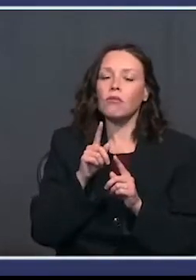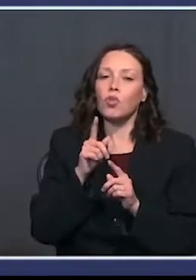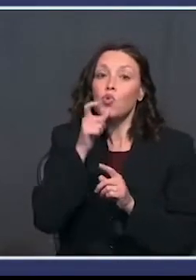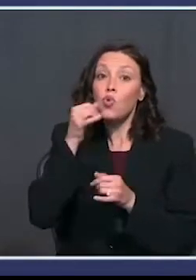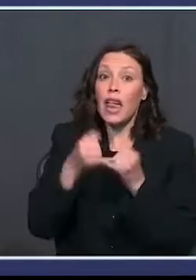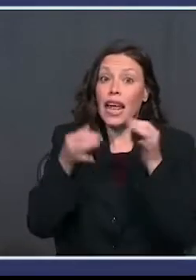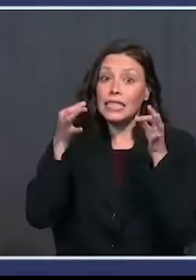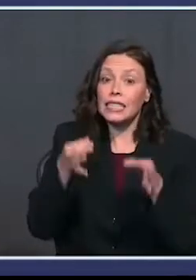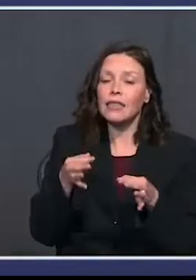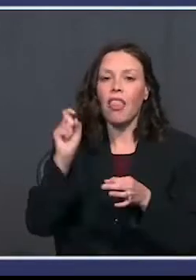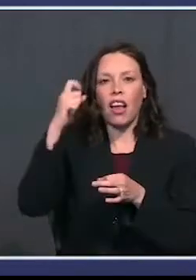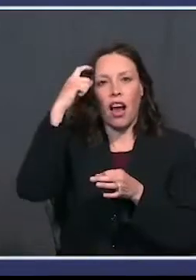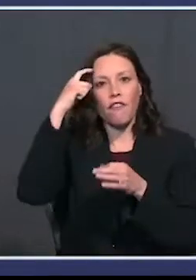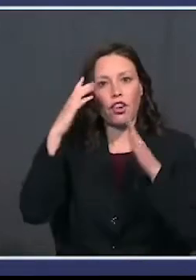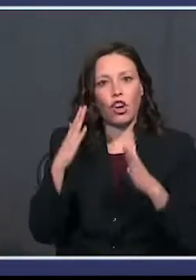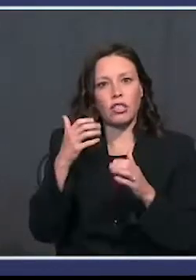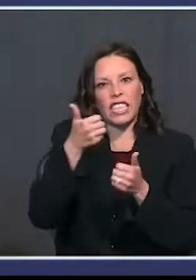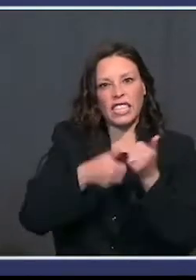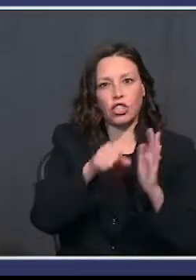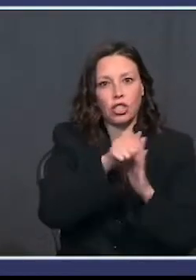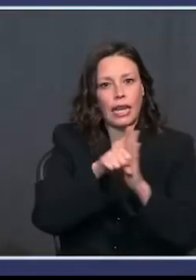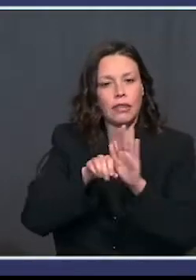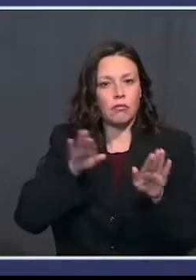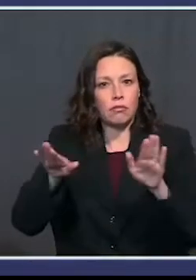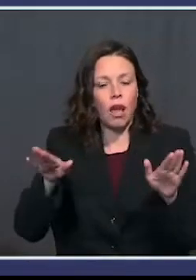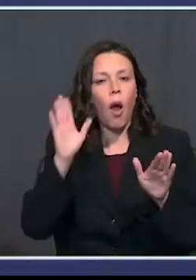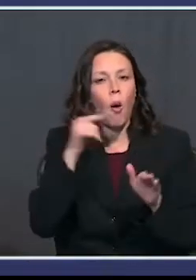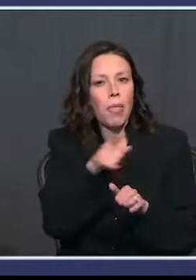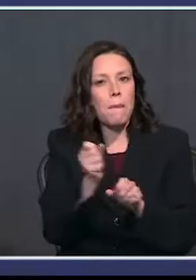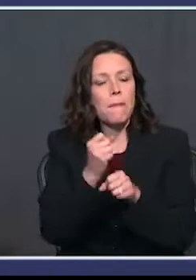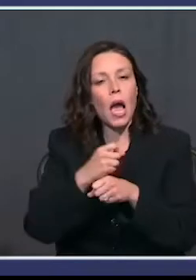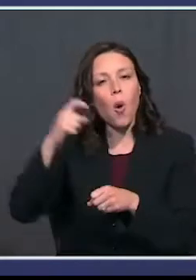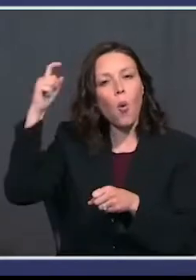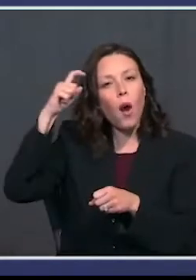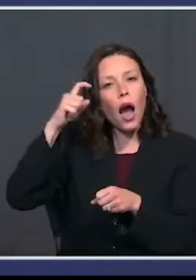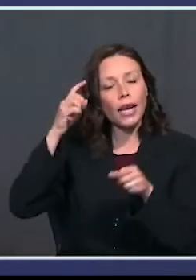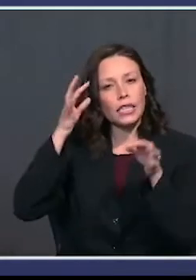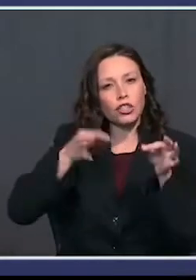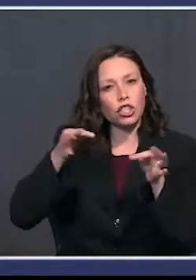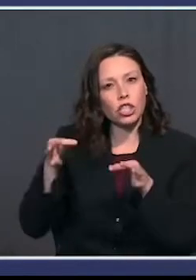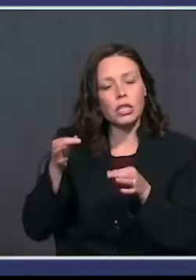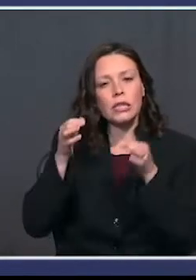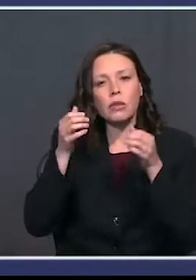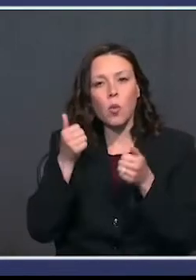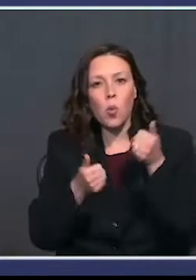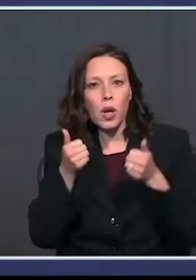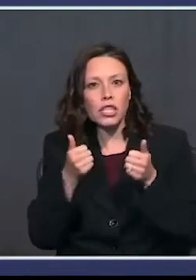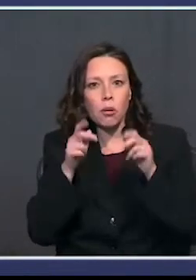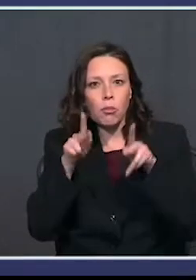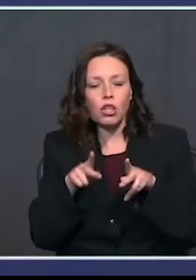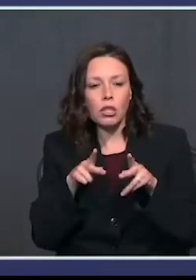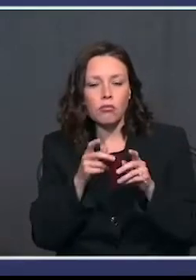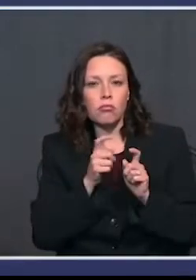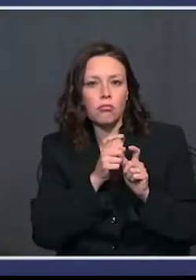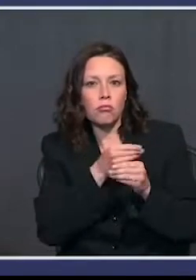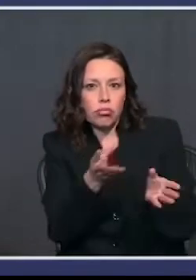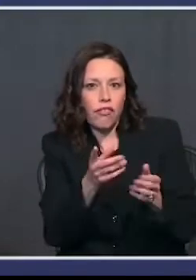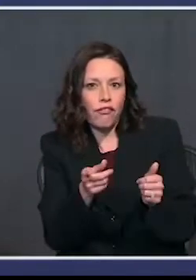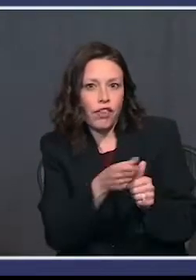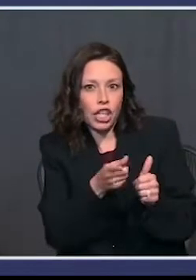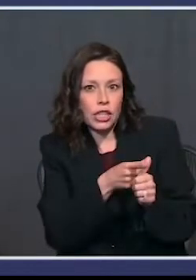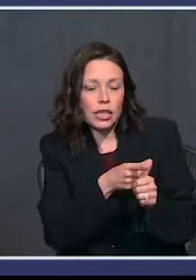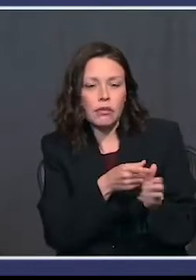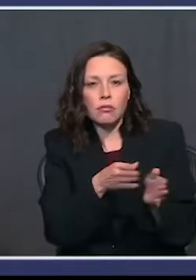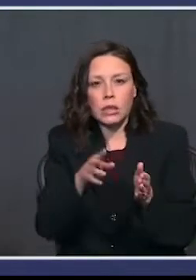various states. And I hope the governors make wise decisions who will decide where the vaccines will go in their state and who will get them